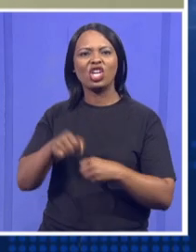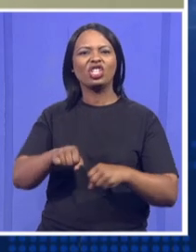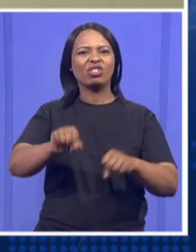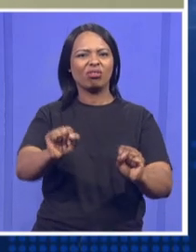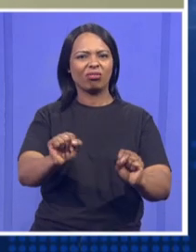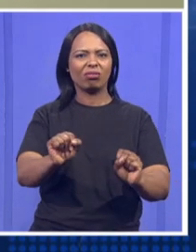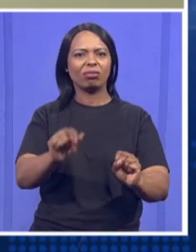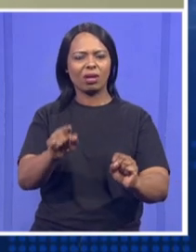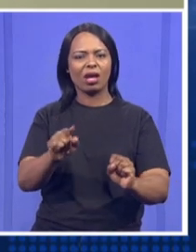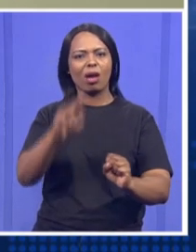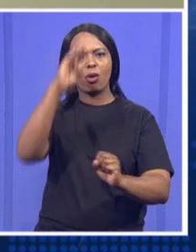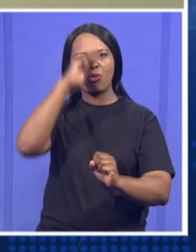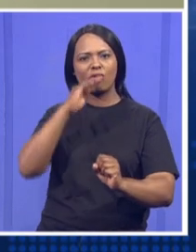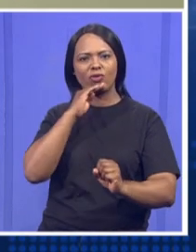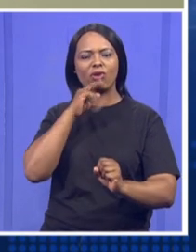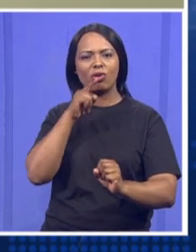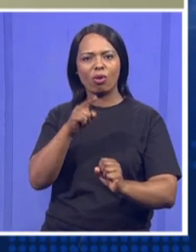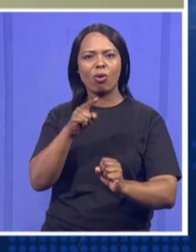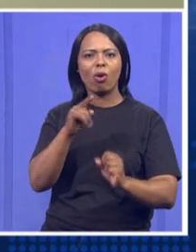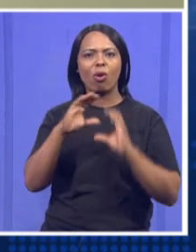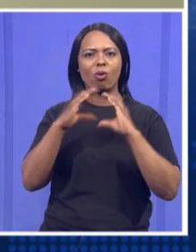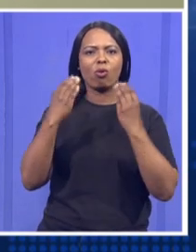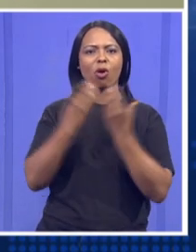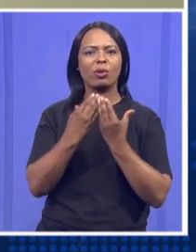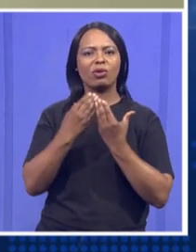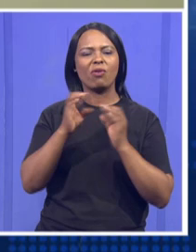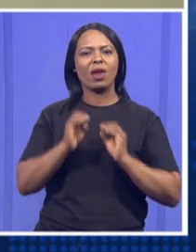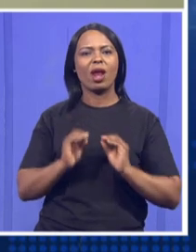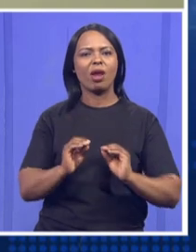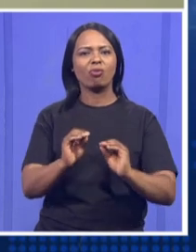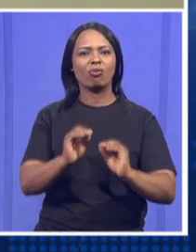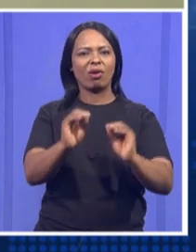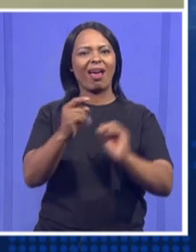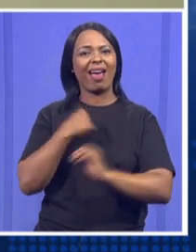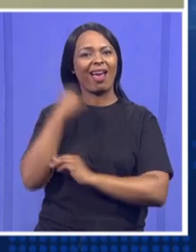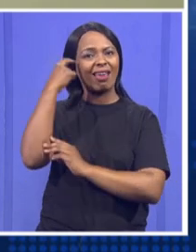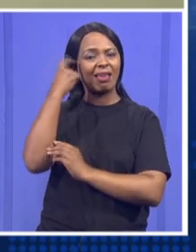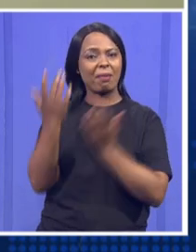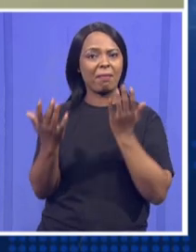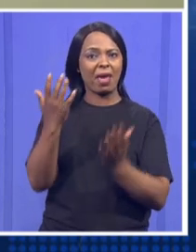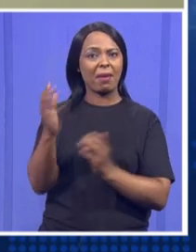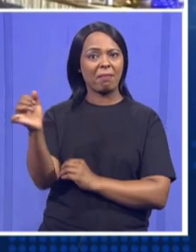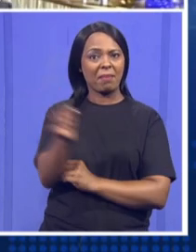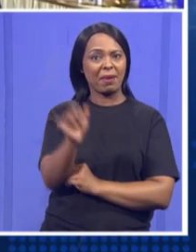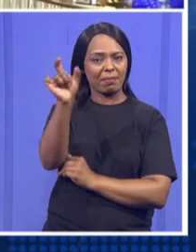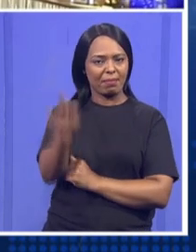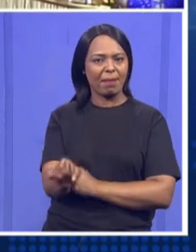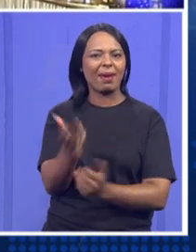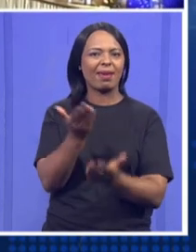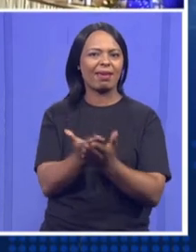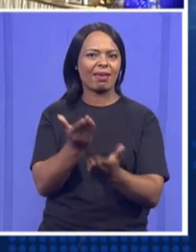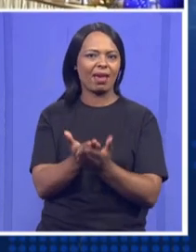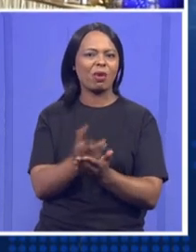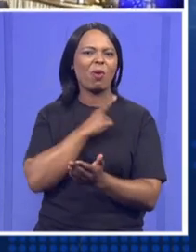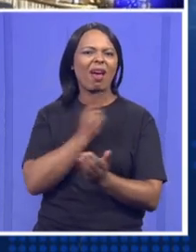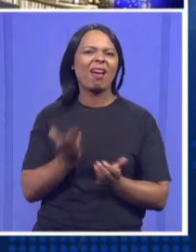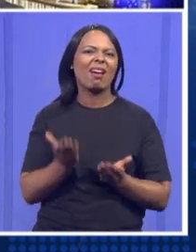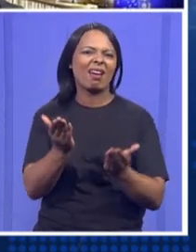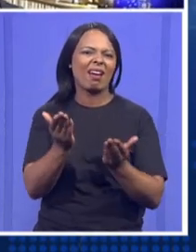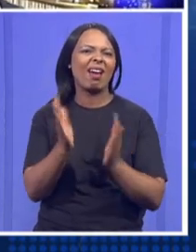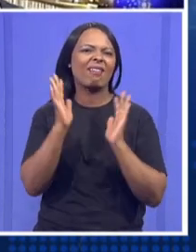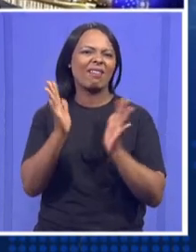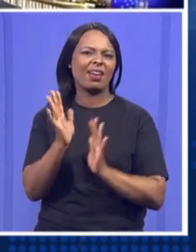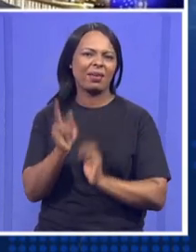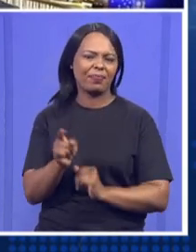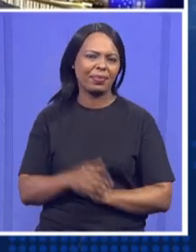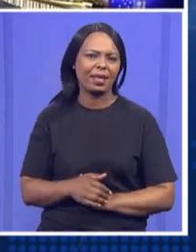the portfolio committee of education. I think he might serve in that particular position. So I think Banyaza will